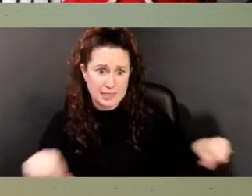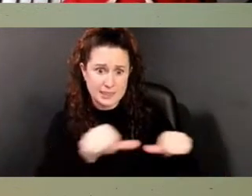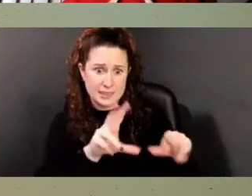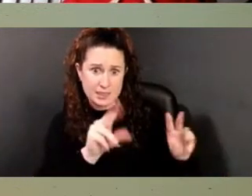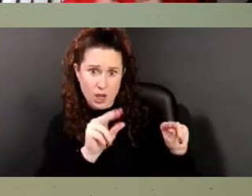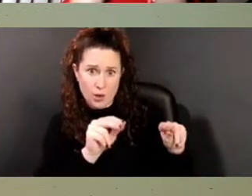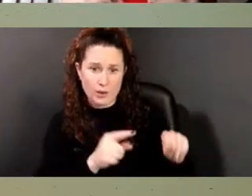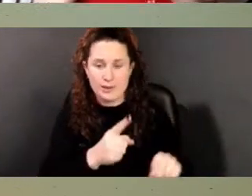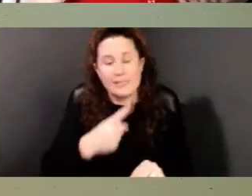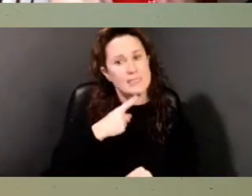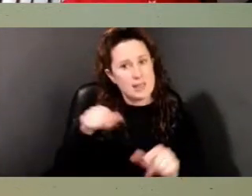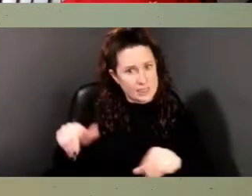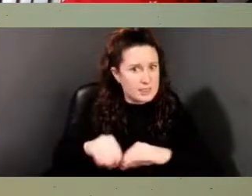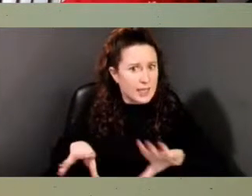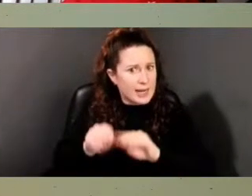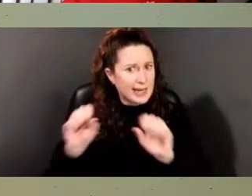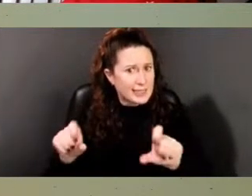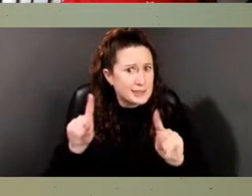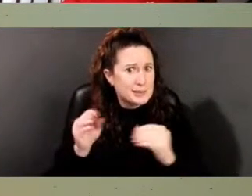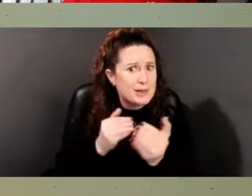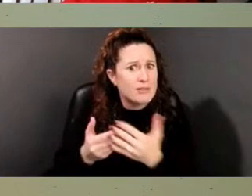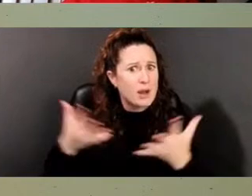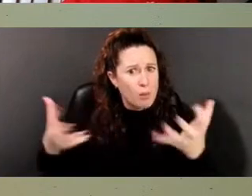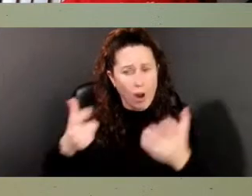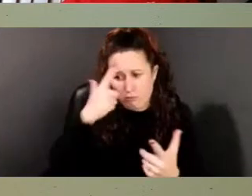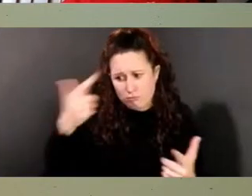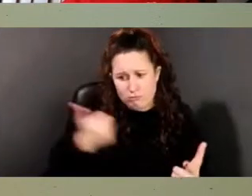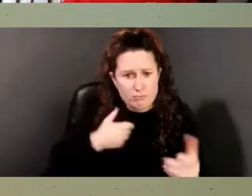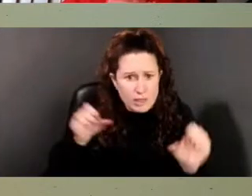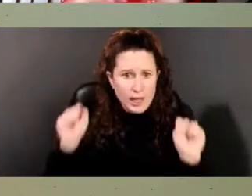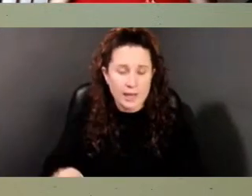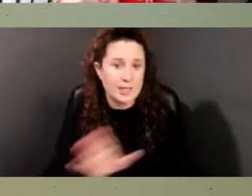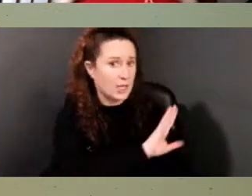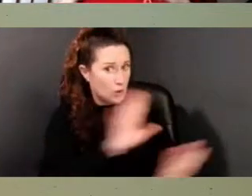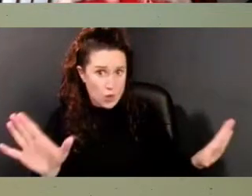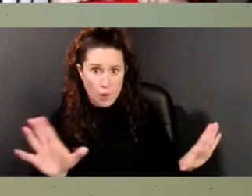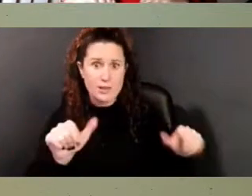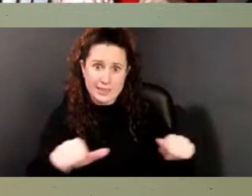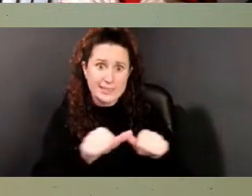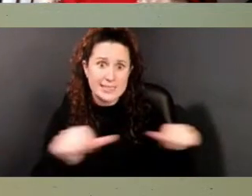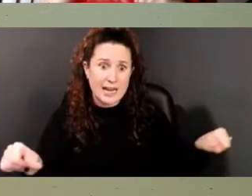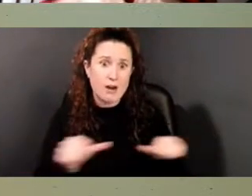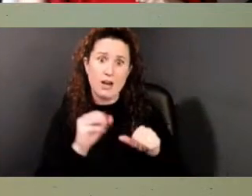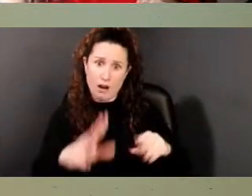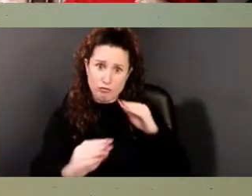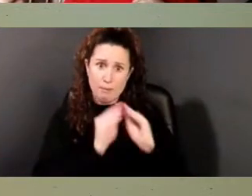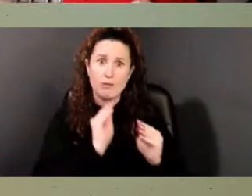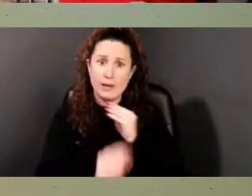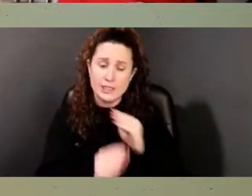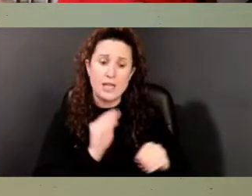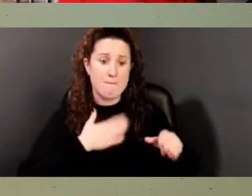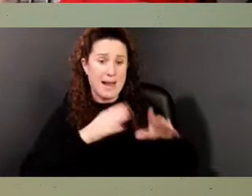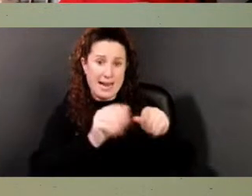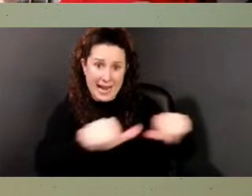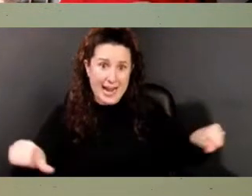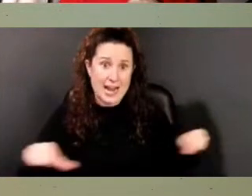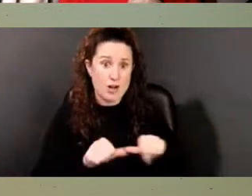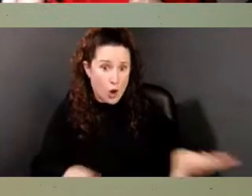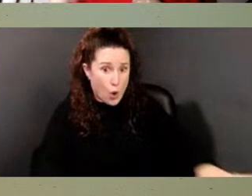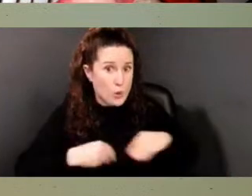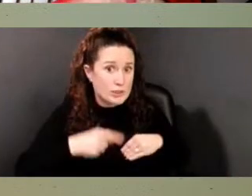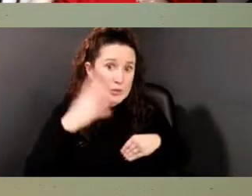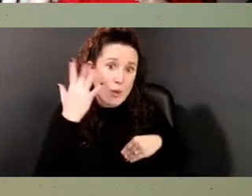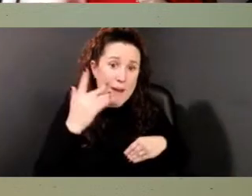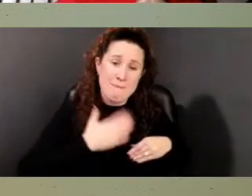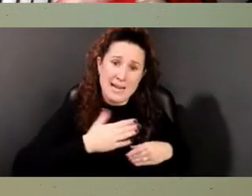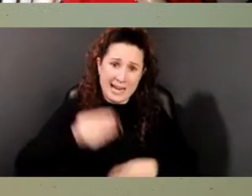I want to do with it. Black folks are saying, oh, this is an issue of reparation. No, I own this land because my ancestors are buried. And